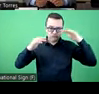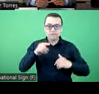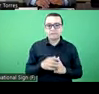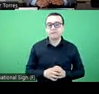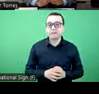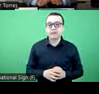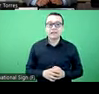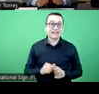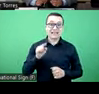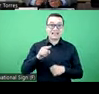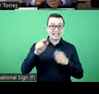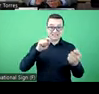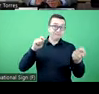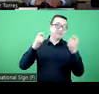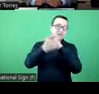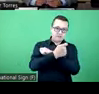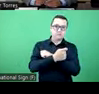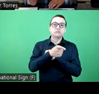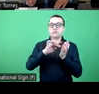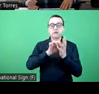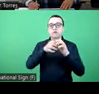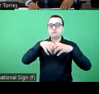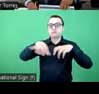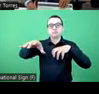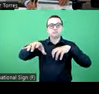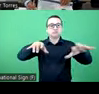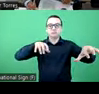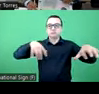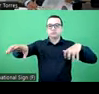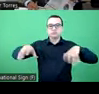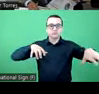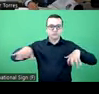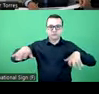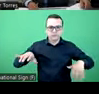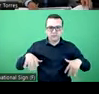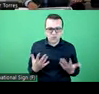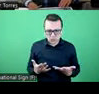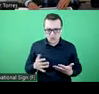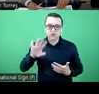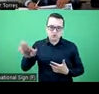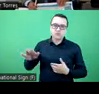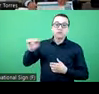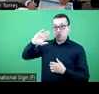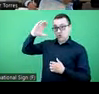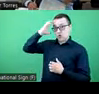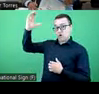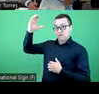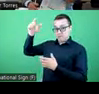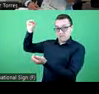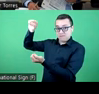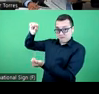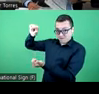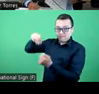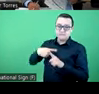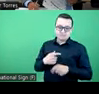And this structure created a strong segmentation between the subsidized and